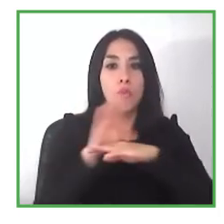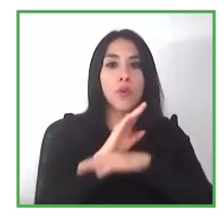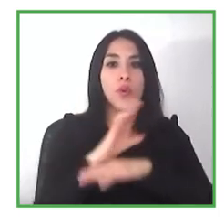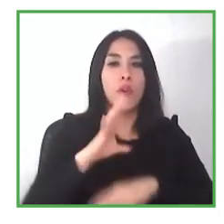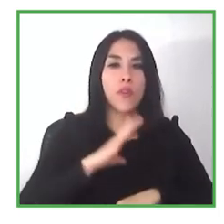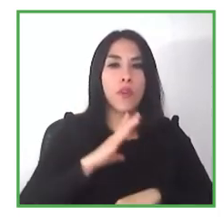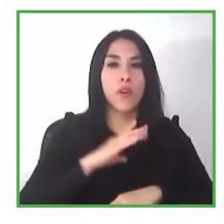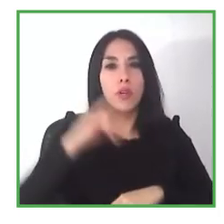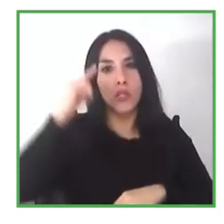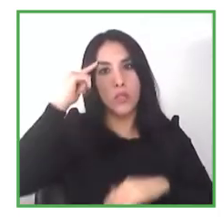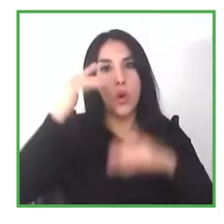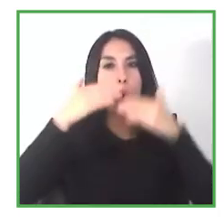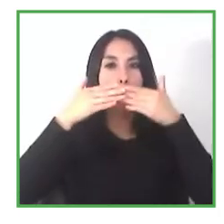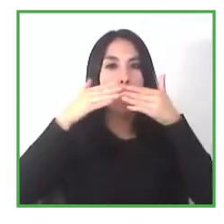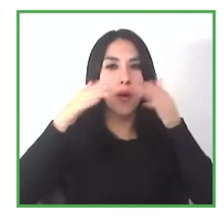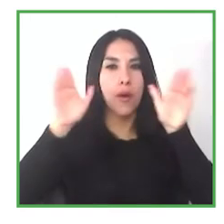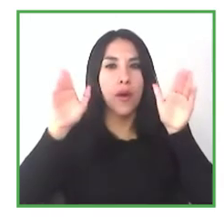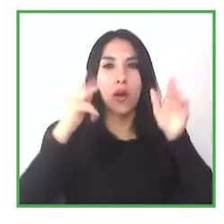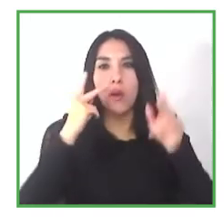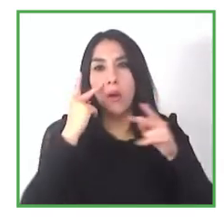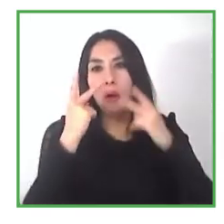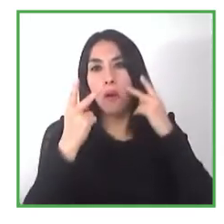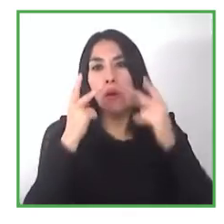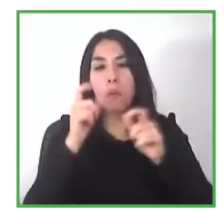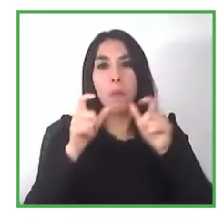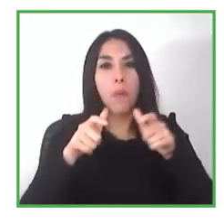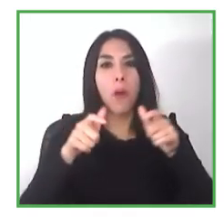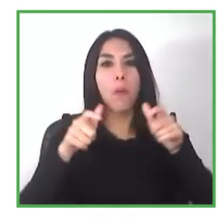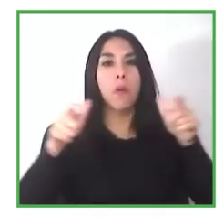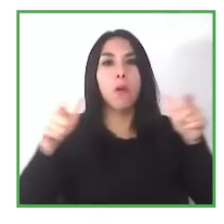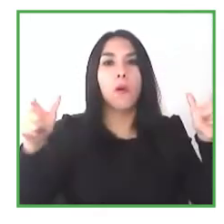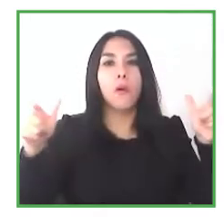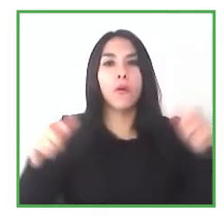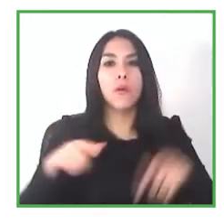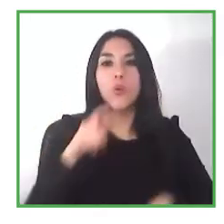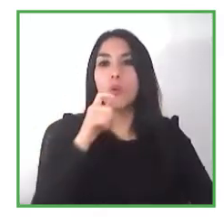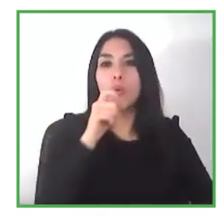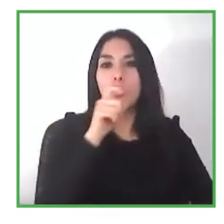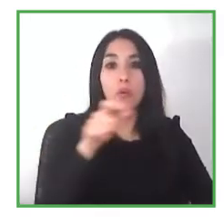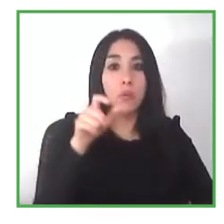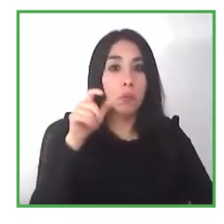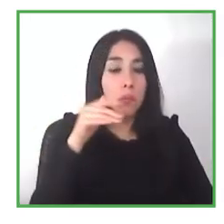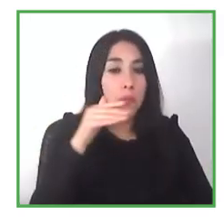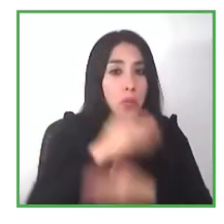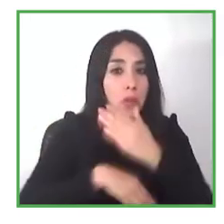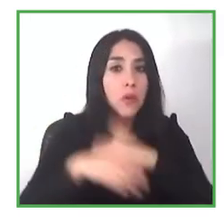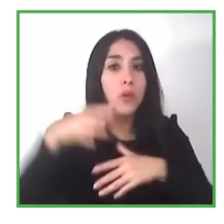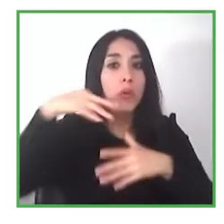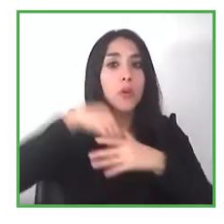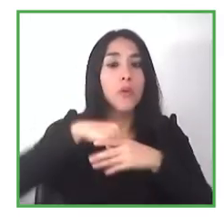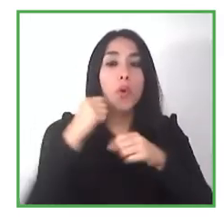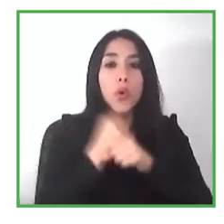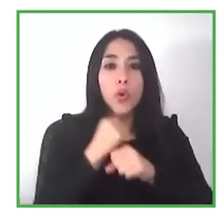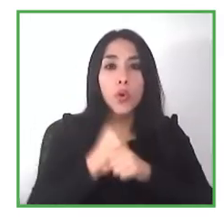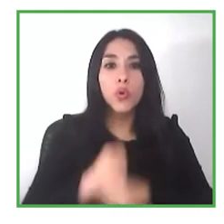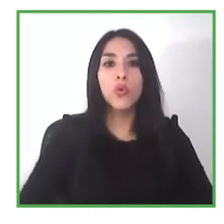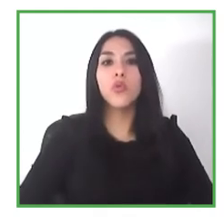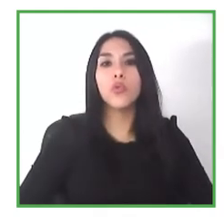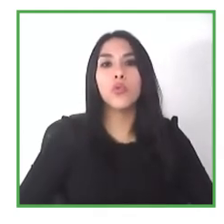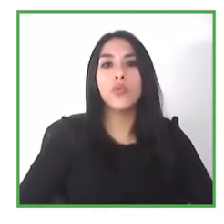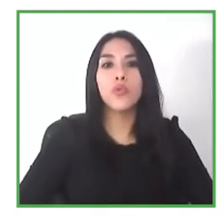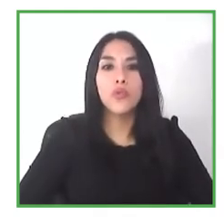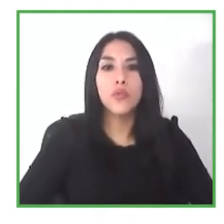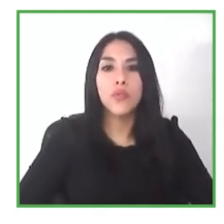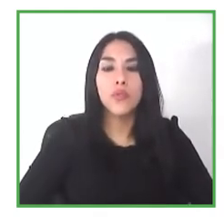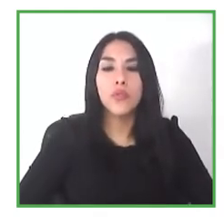minds and see the value that people with disabilities have yes i suppose we